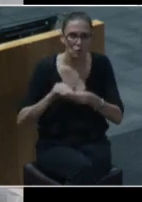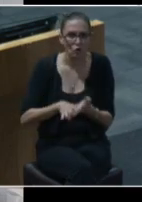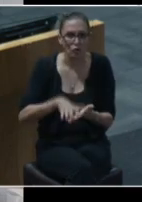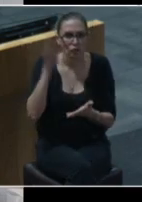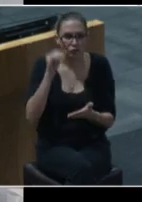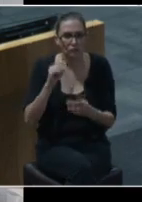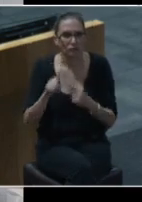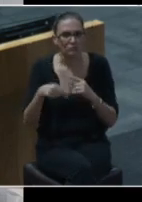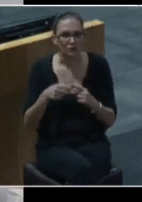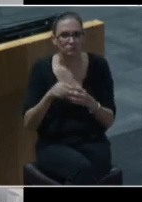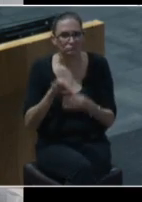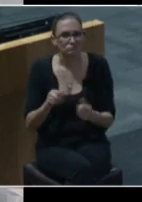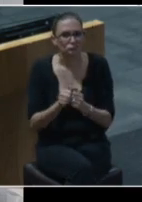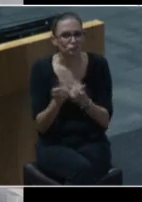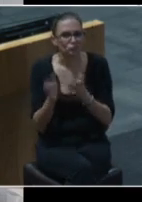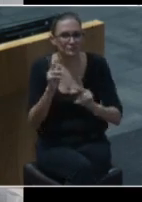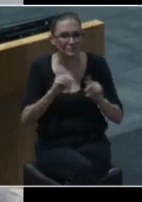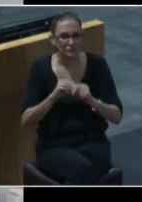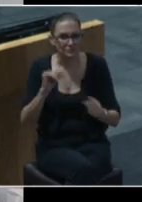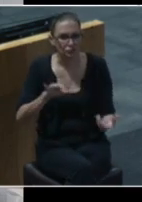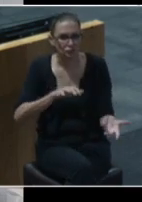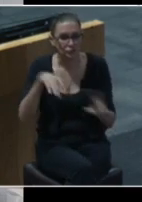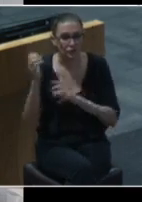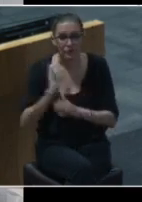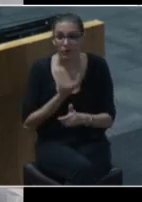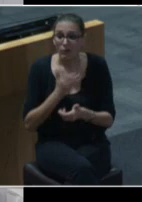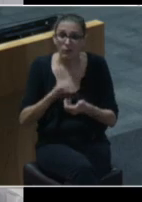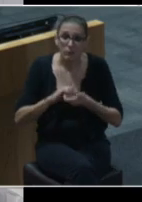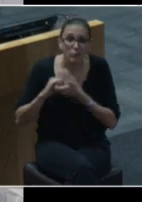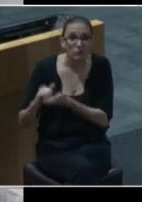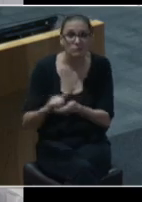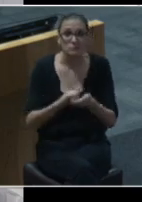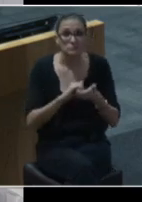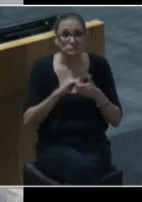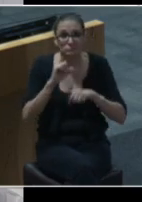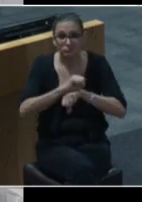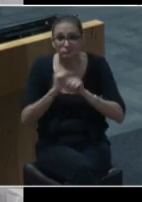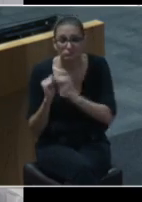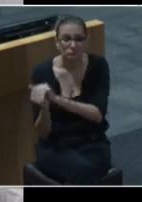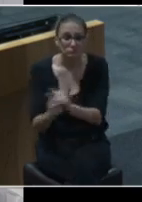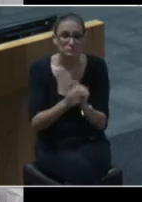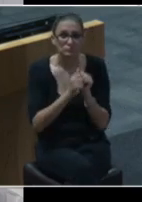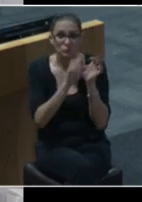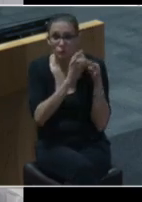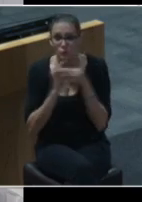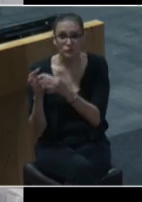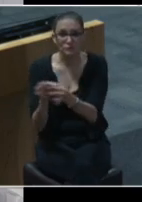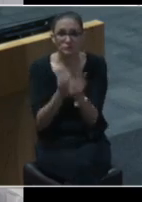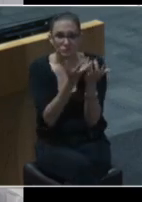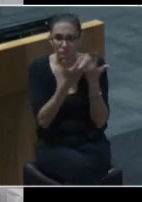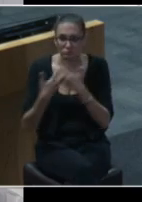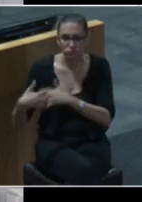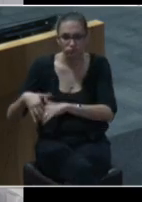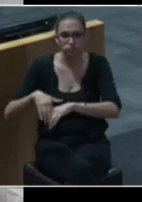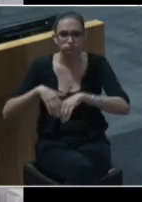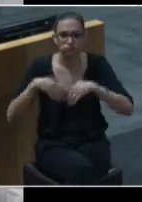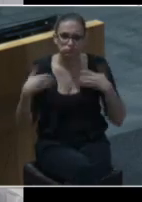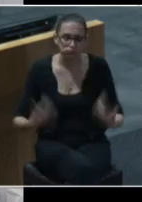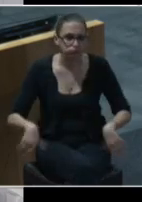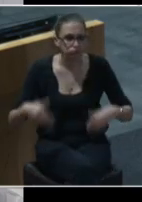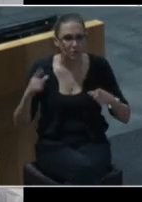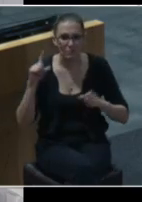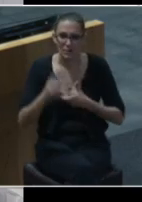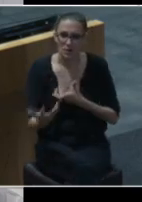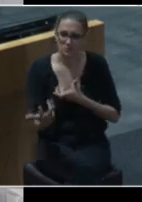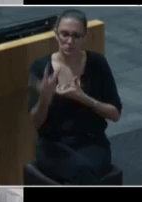during a crisis how partnerships collaboration coordination can and must be part of